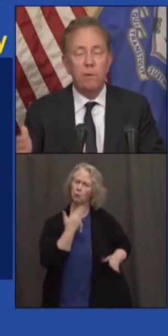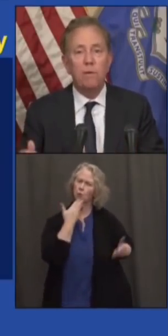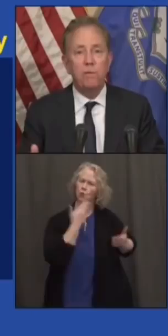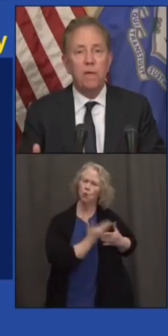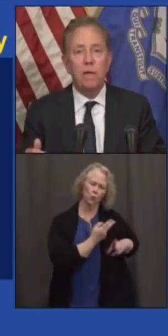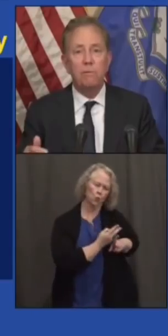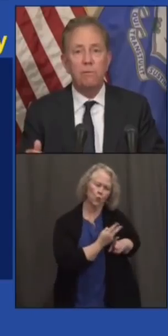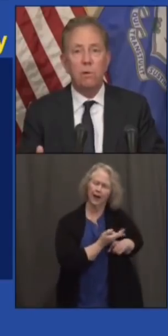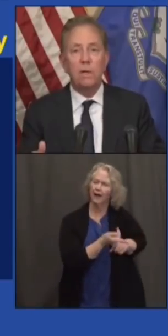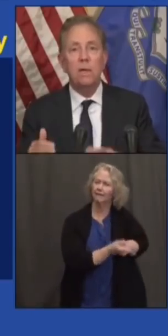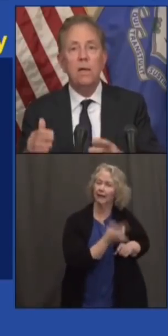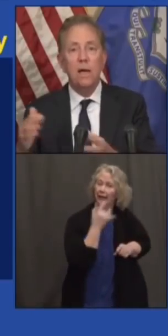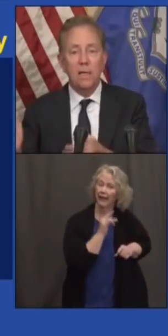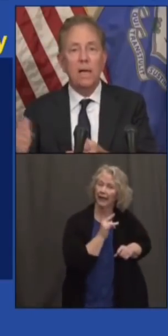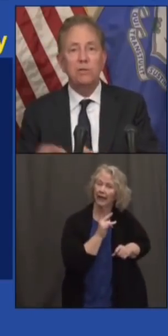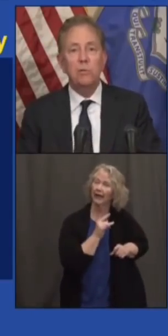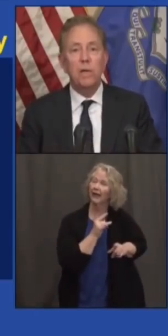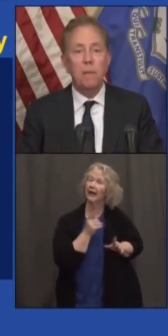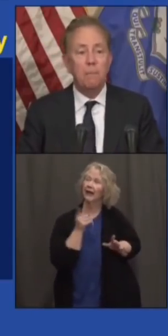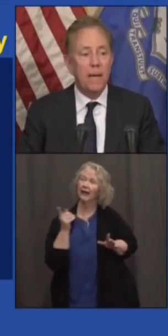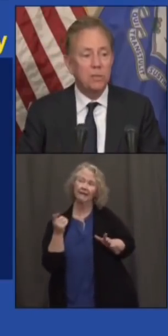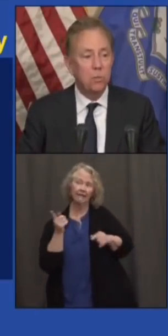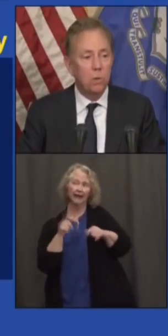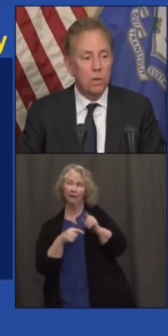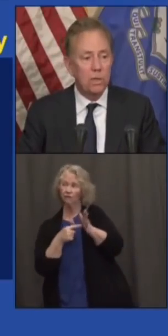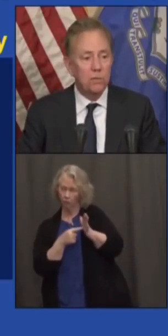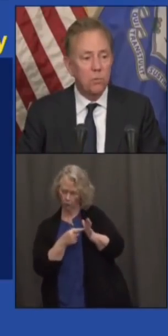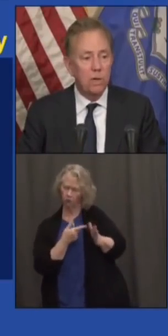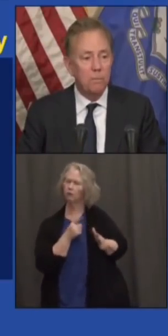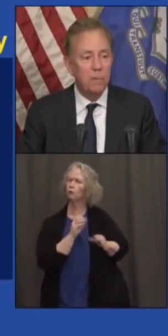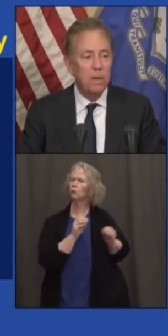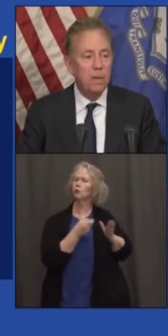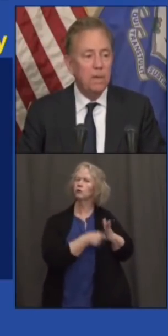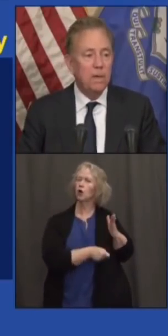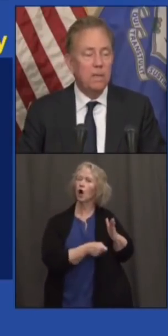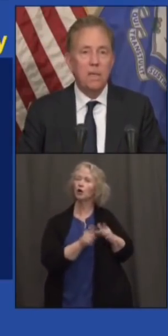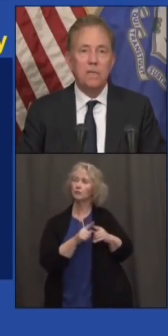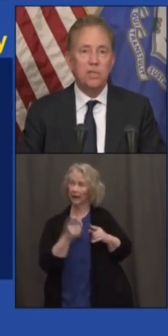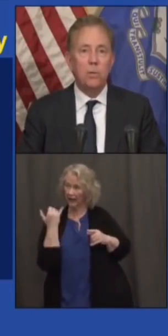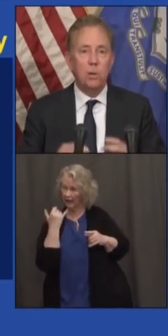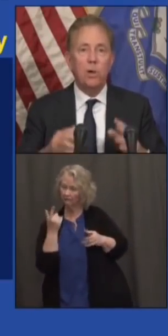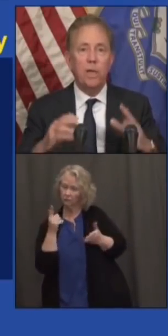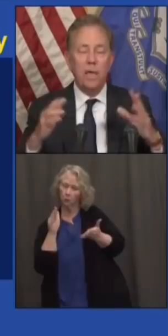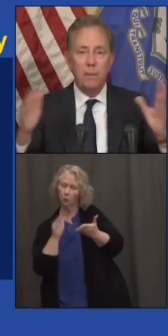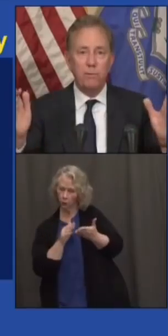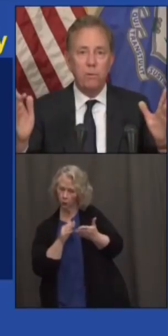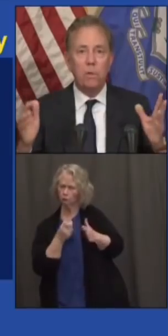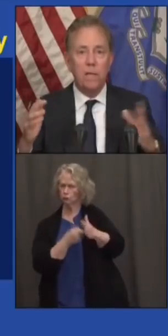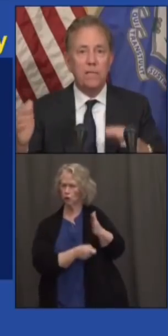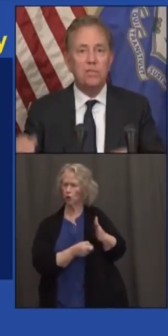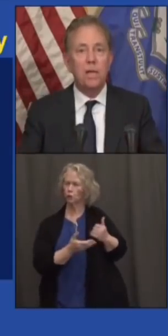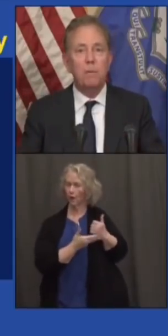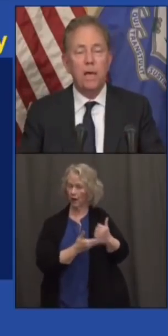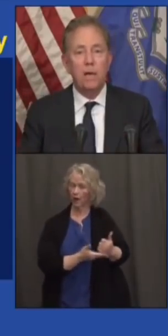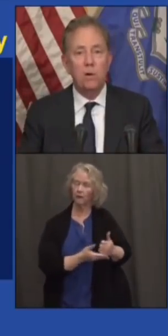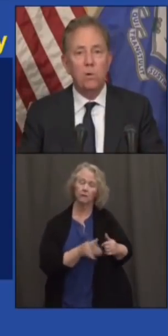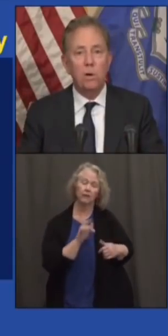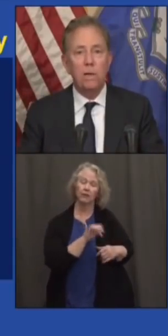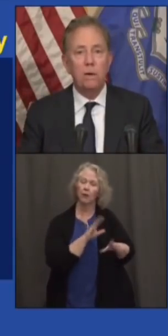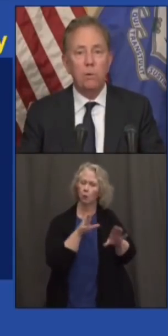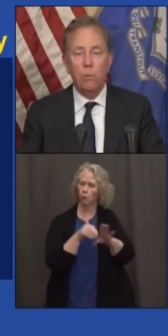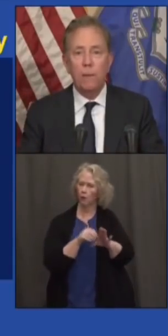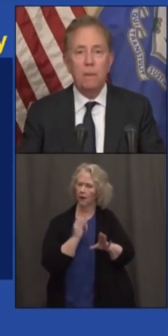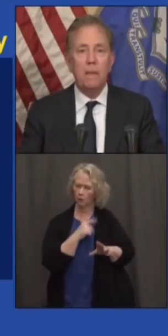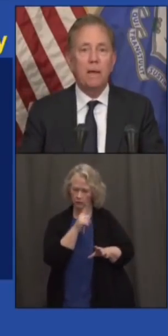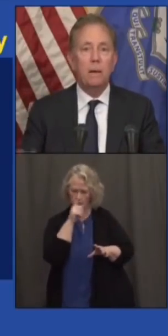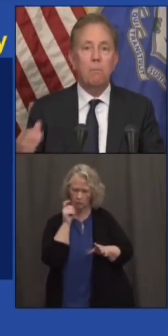rate, free if you can't afford it, allows you to get back to work as well. The summer learning camps fall in that same category.